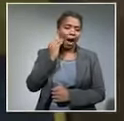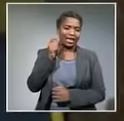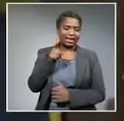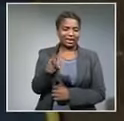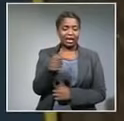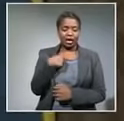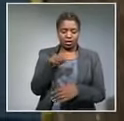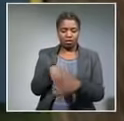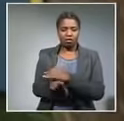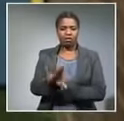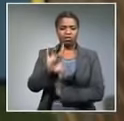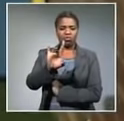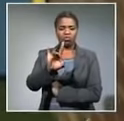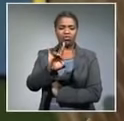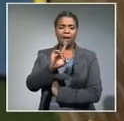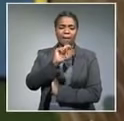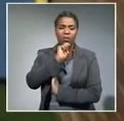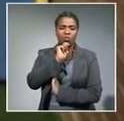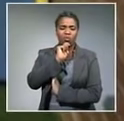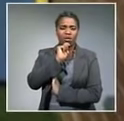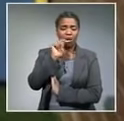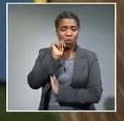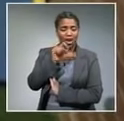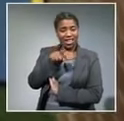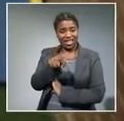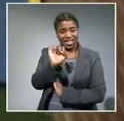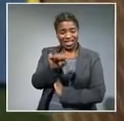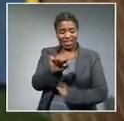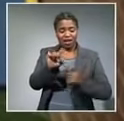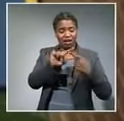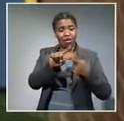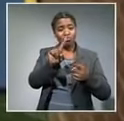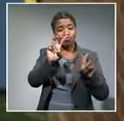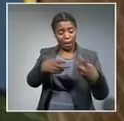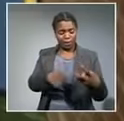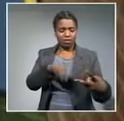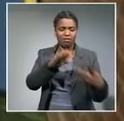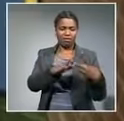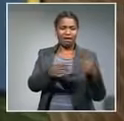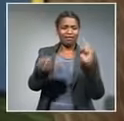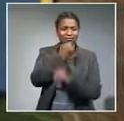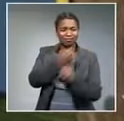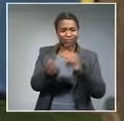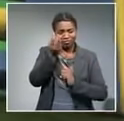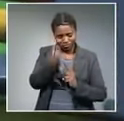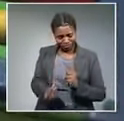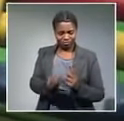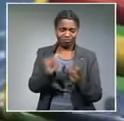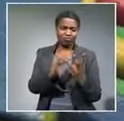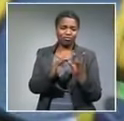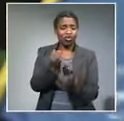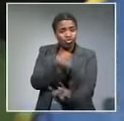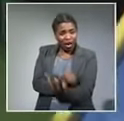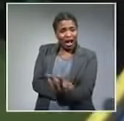appearance in court on Tuesday morning when he was charged with rape assault with intent to degree this bodily harm and